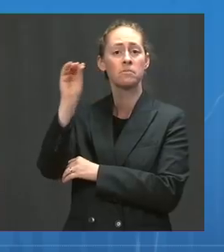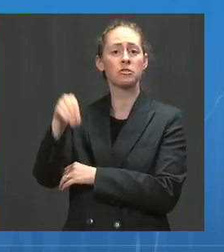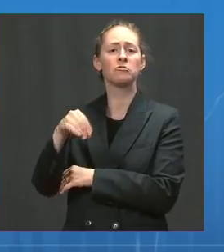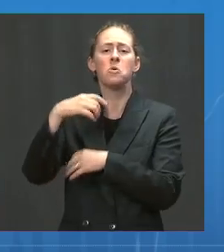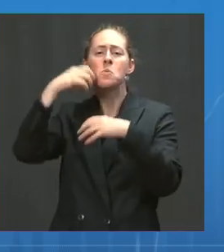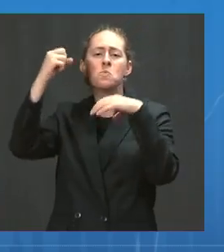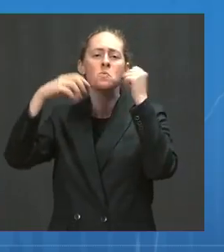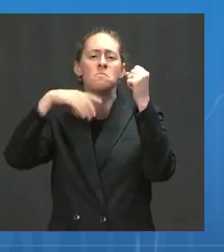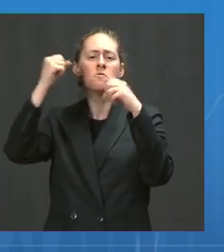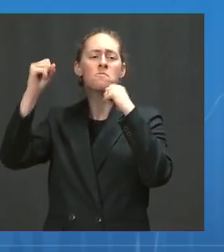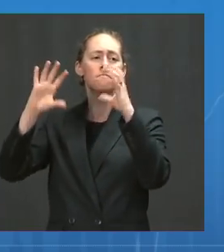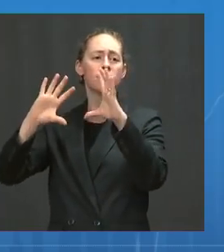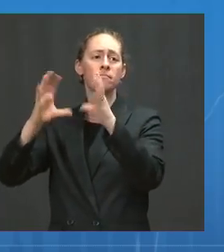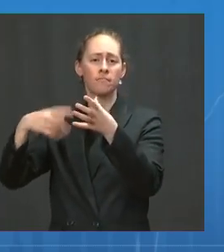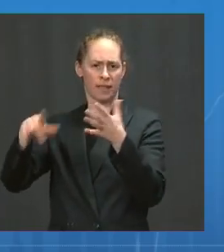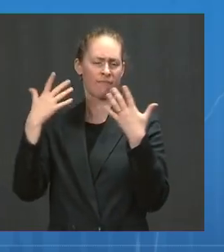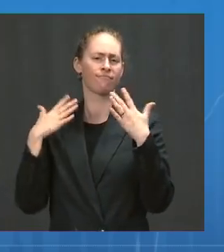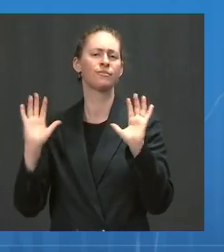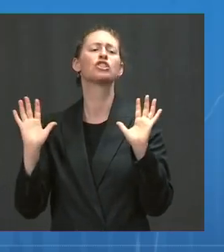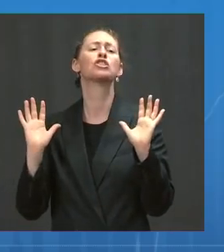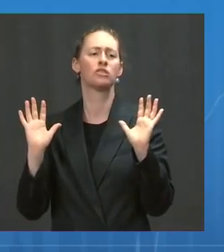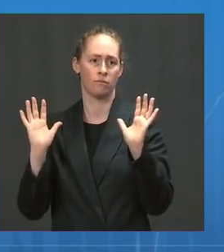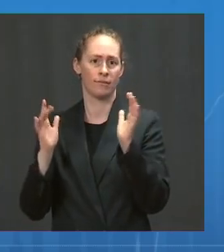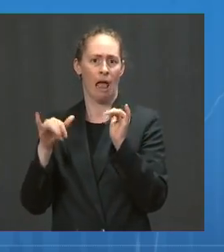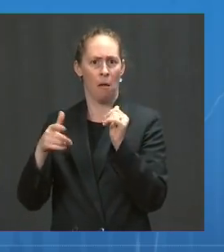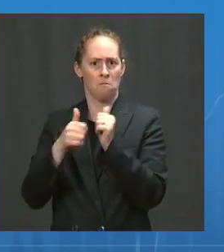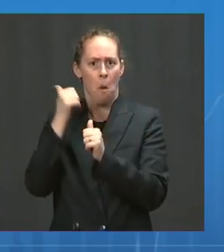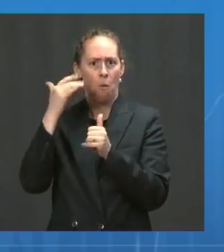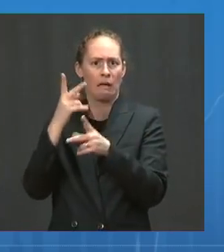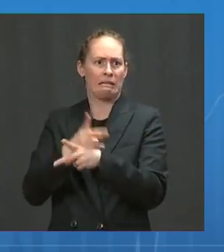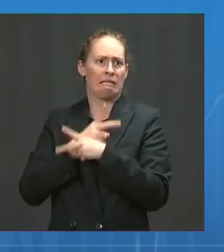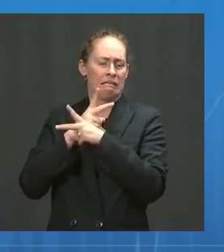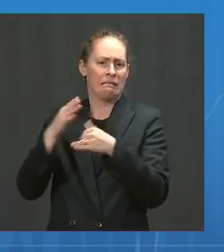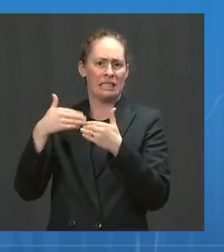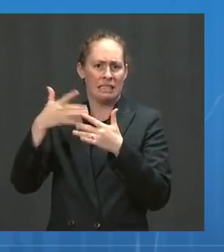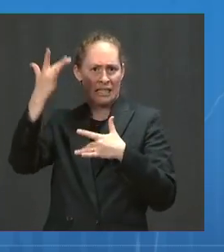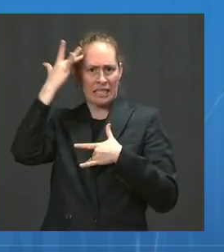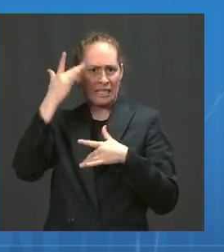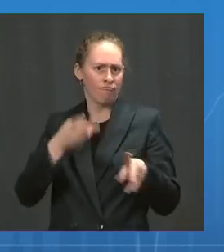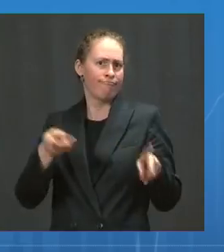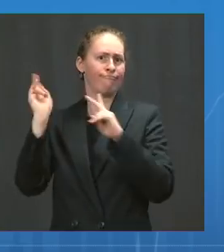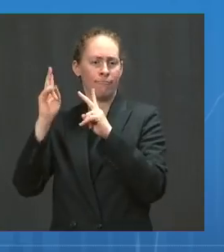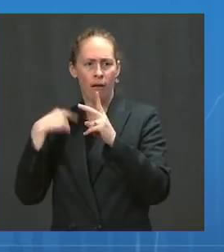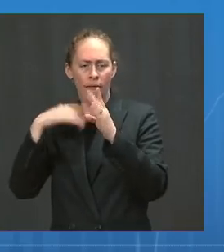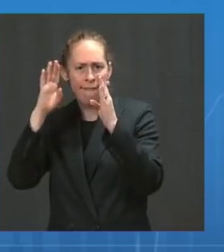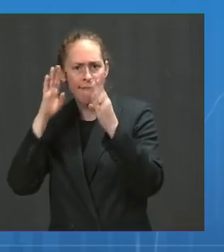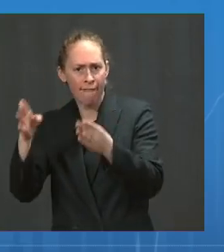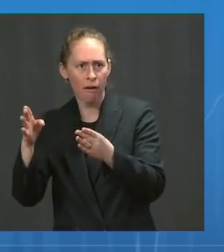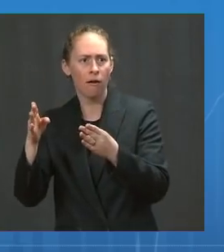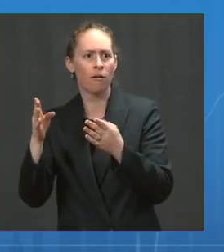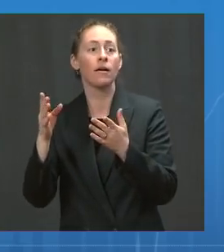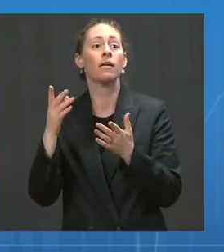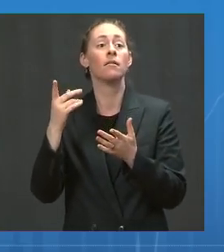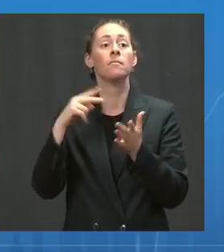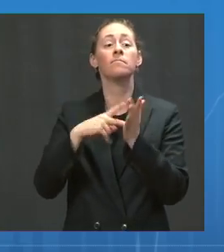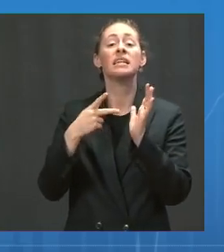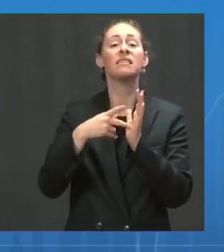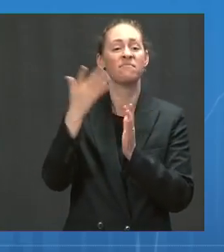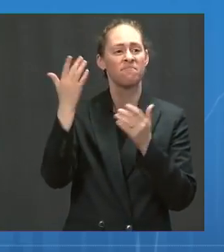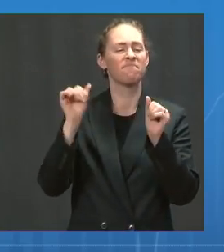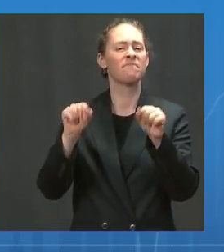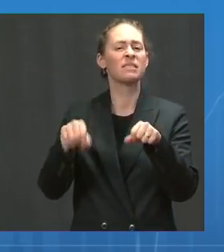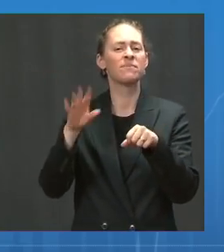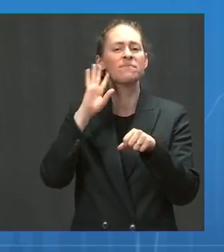those who are most vulnerable, those over 65 years of age, we will likely see smaller increases in